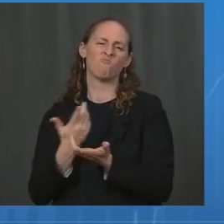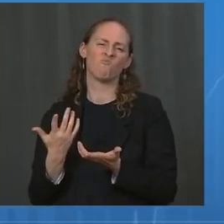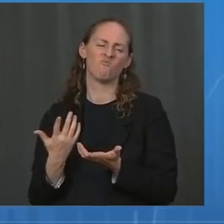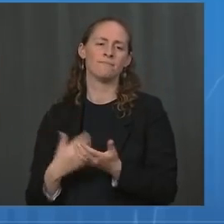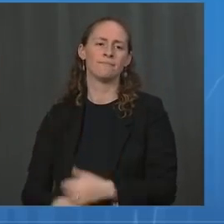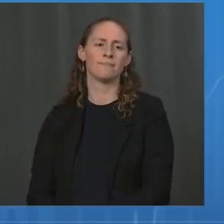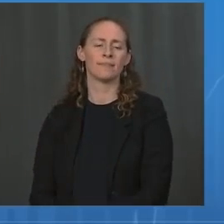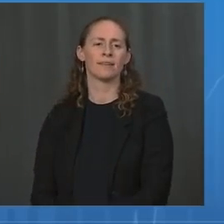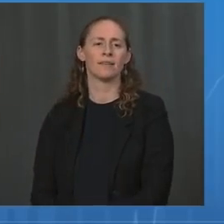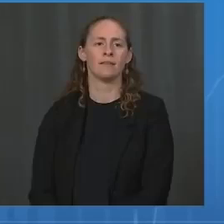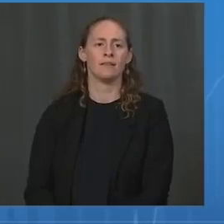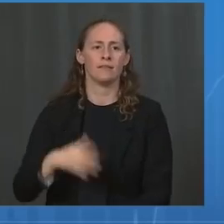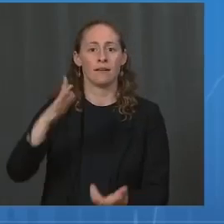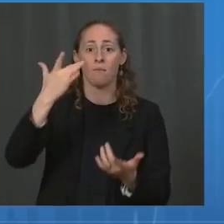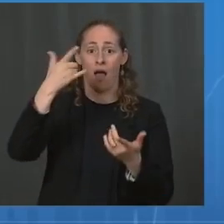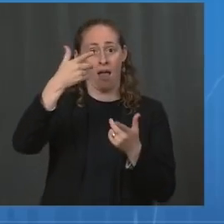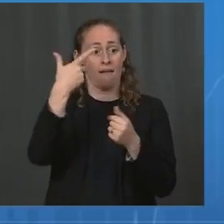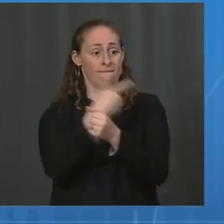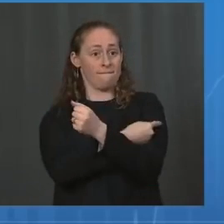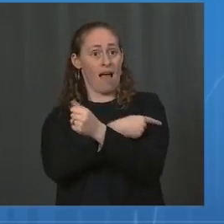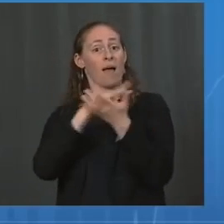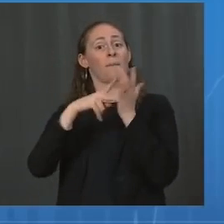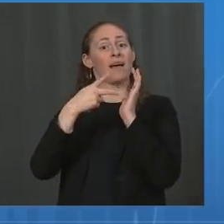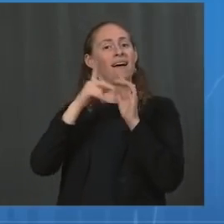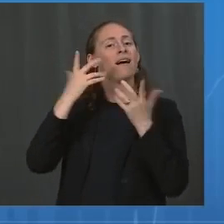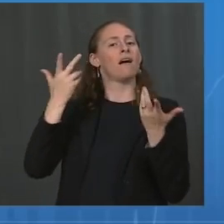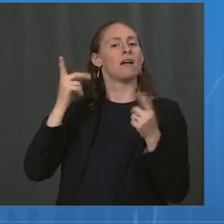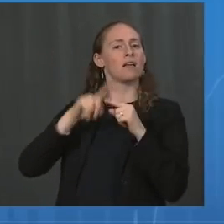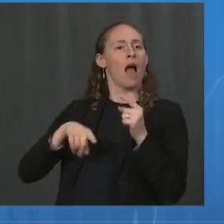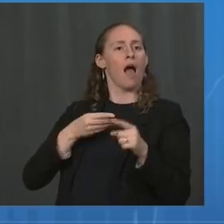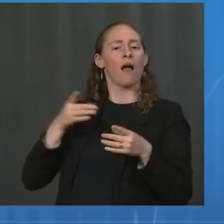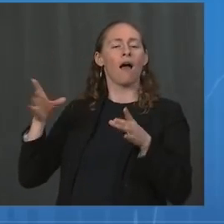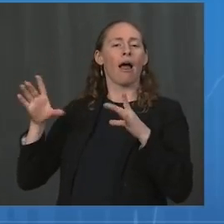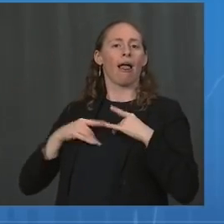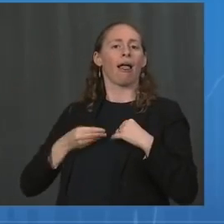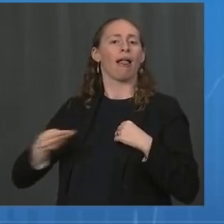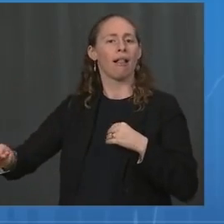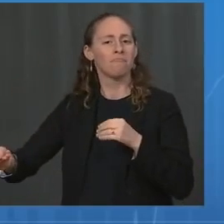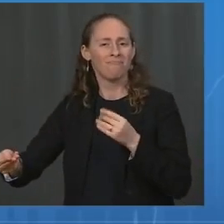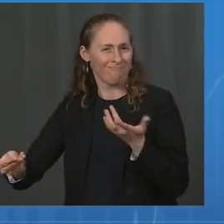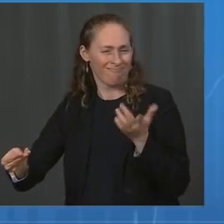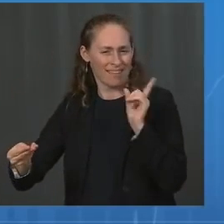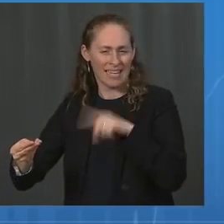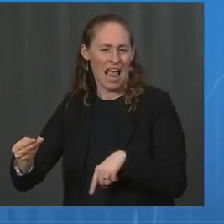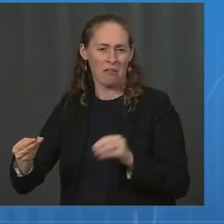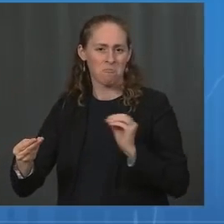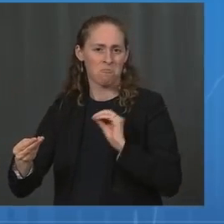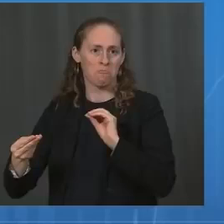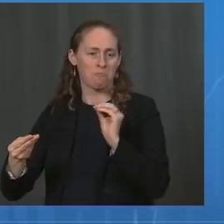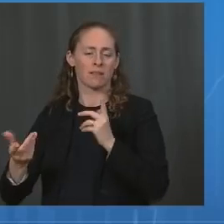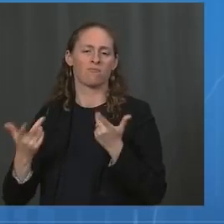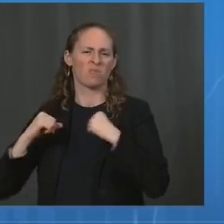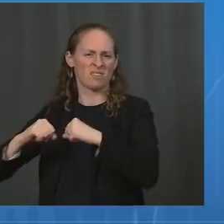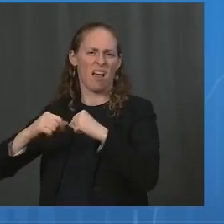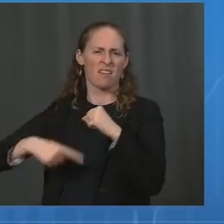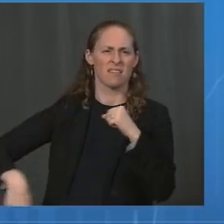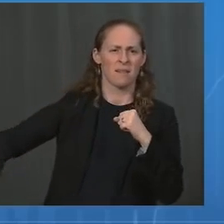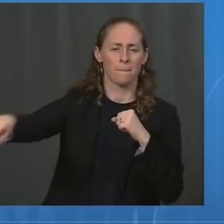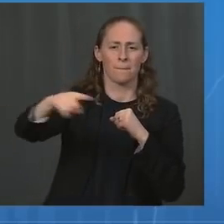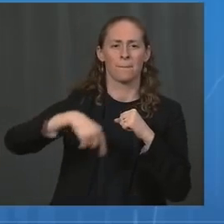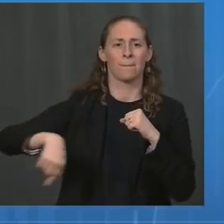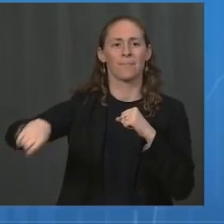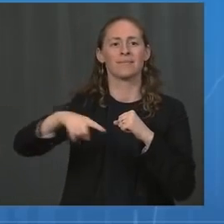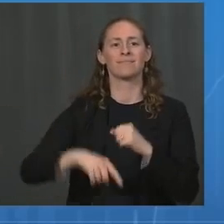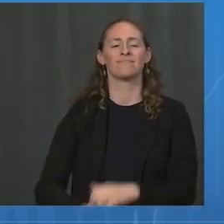eligible for their own vaccine. As we approach the Labor Day holiday weekend, I want to share ways that Americans can keep their families